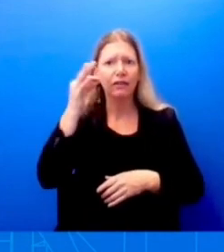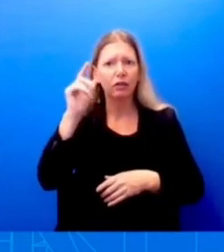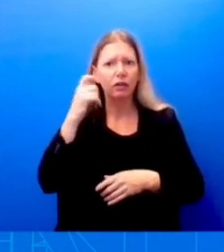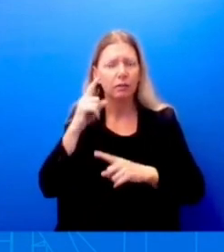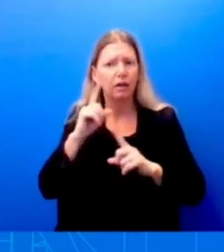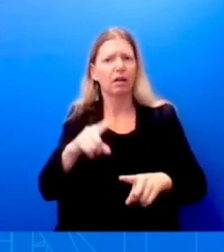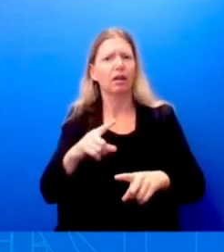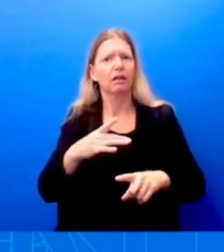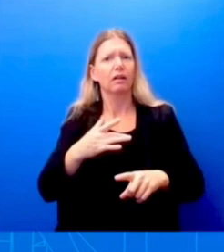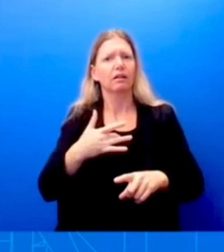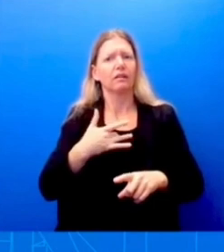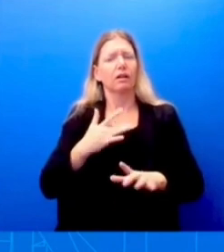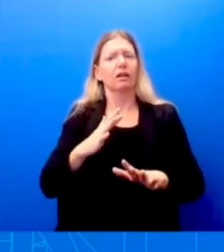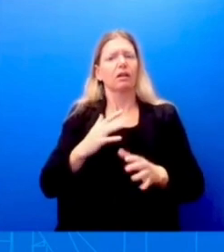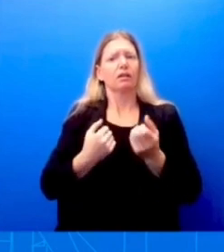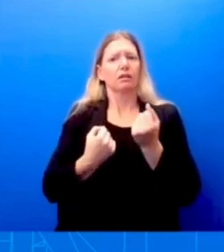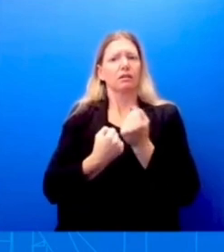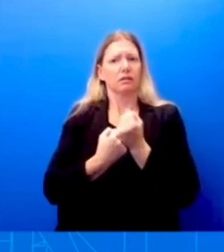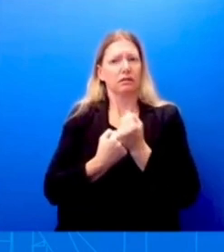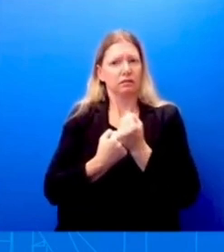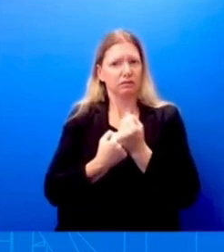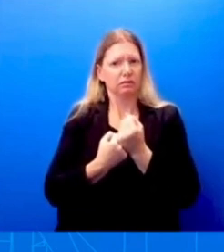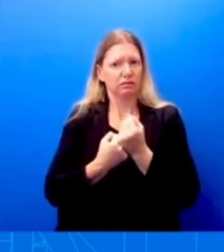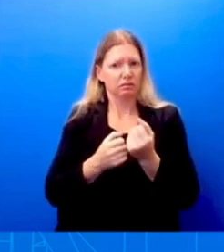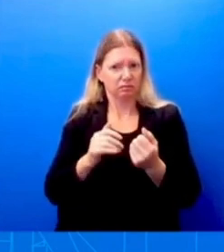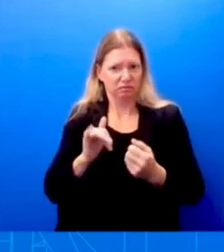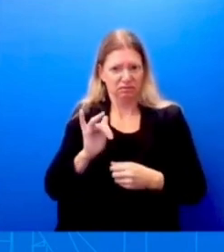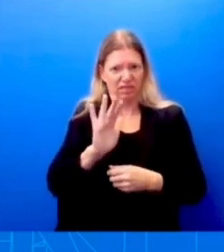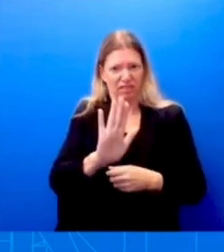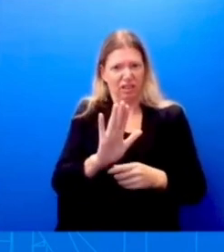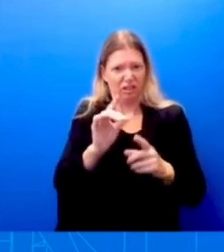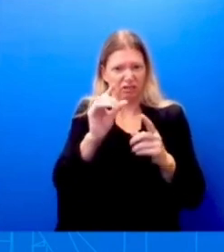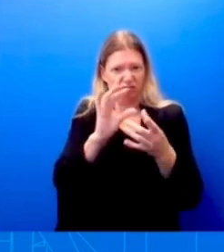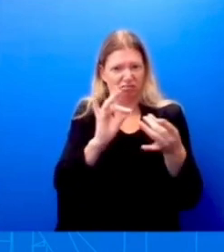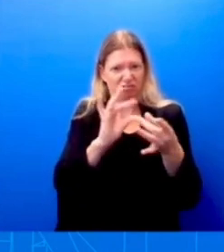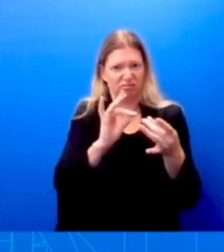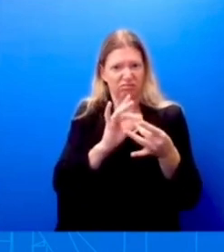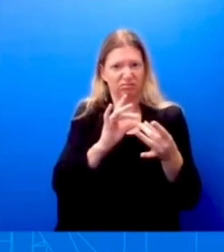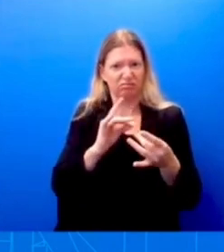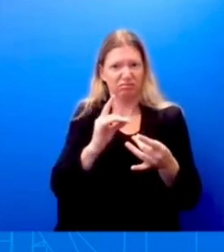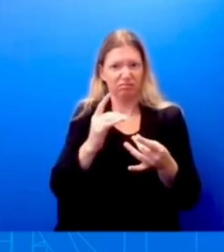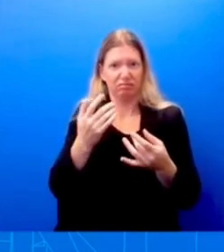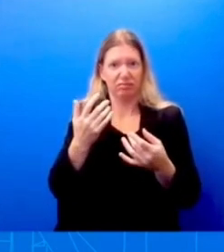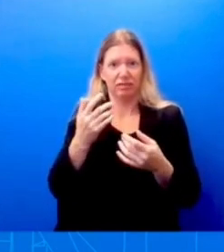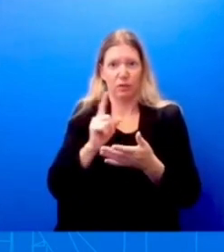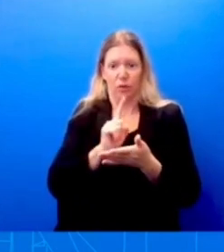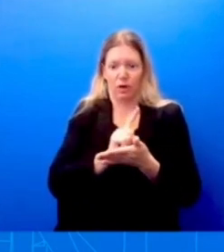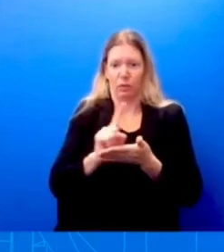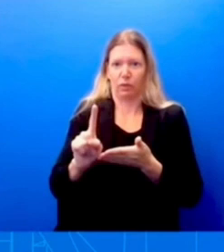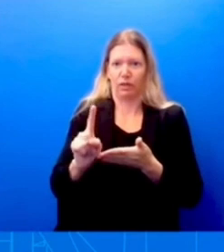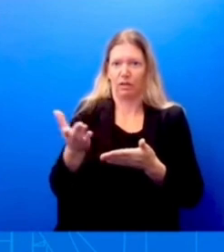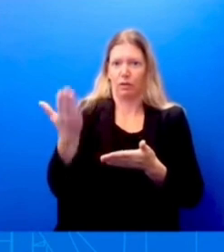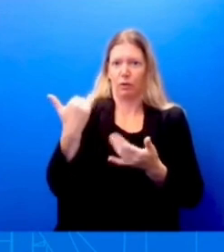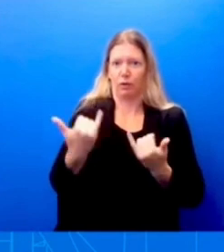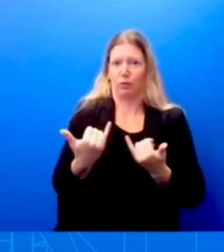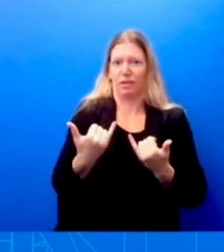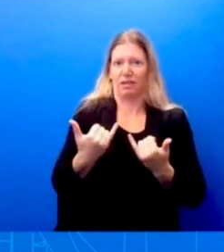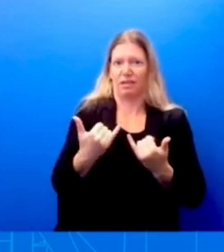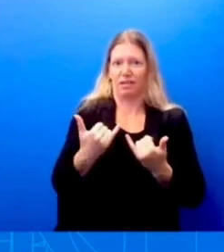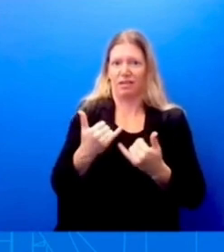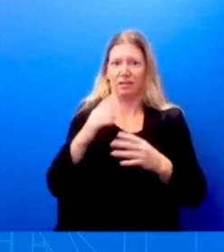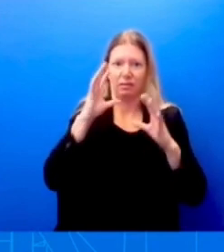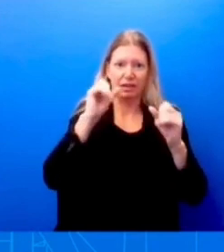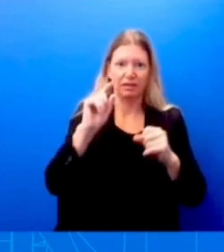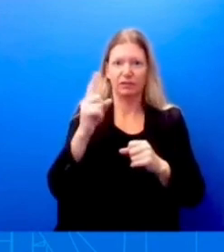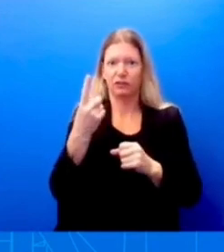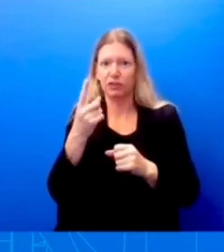Last week, as you all saw, a week ago today, the President, the First Lady, they met with survivors. They met with emergency responders and state and local and